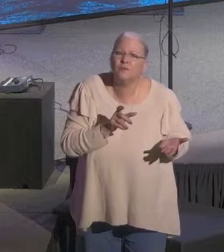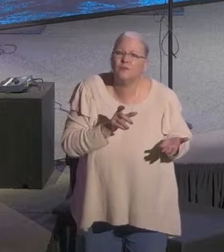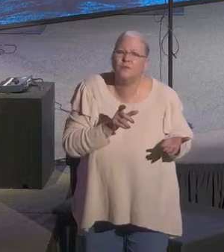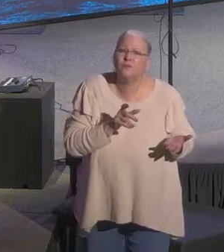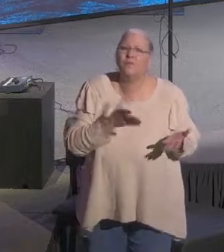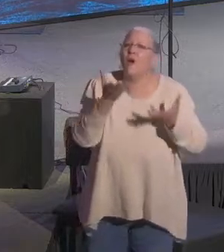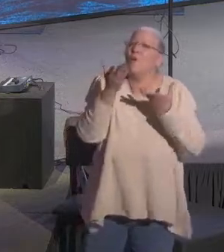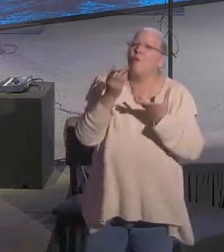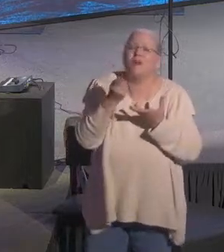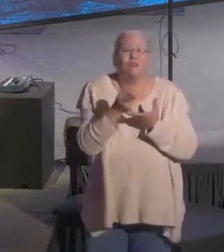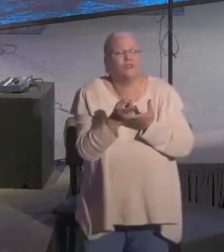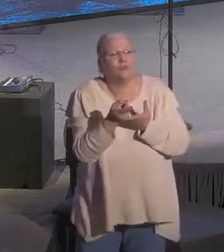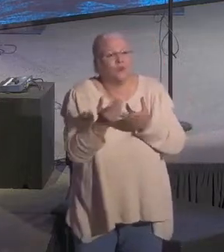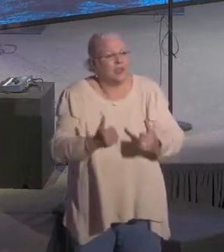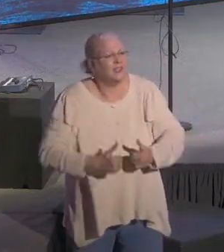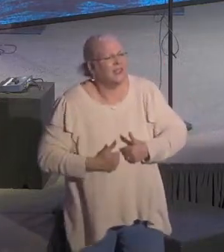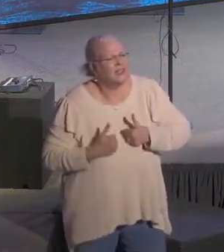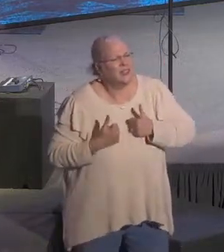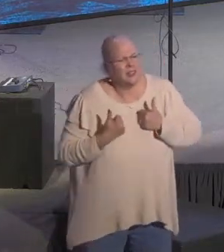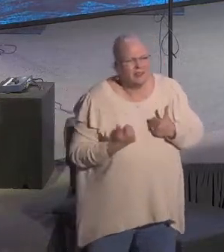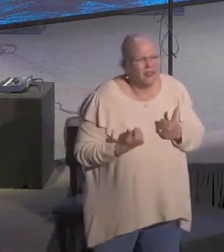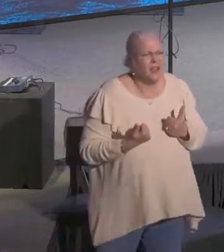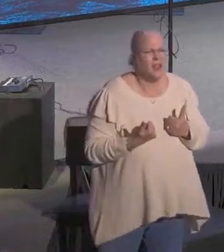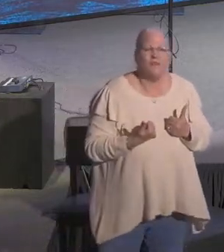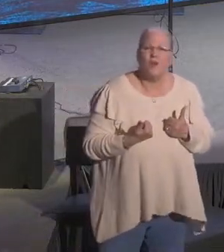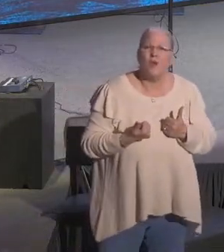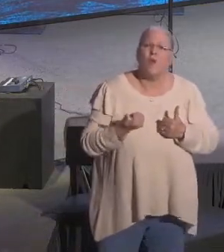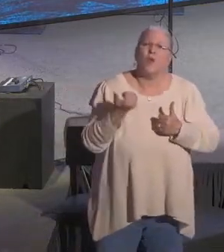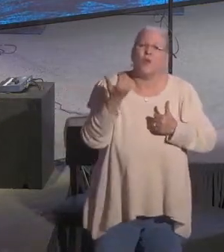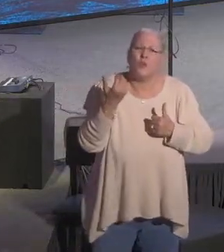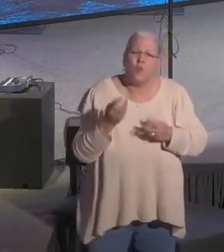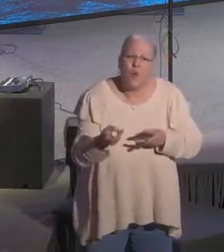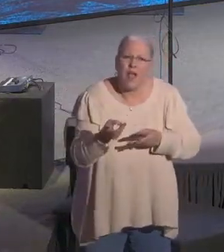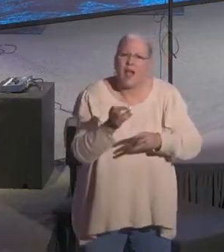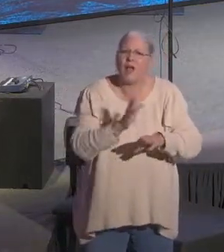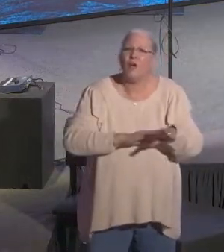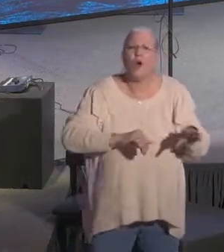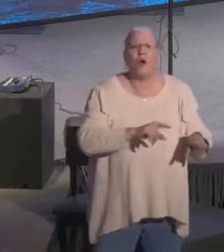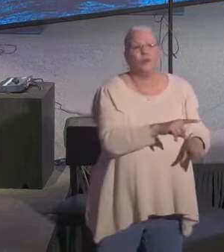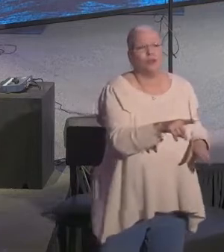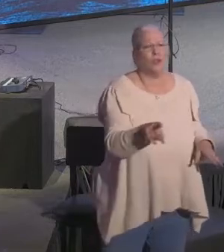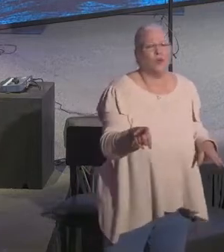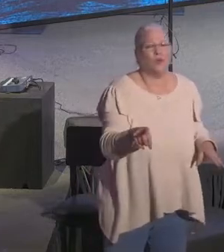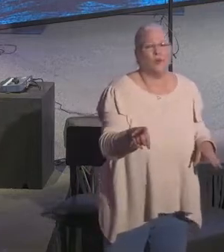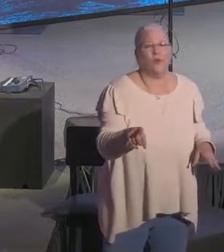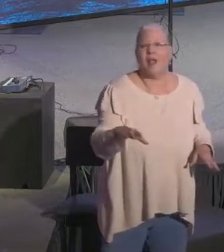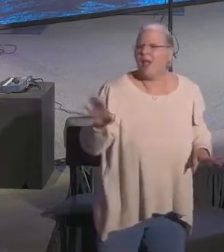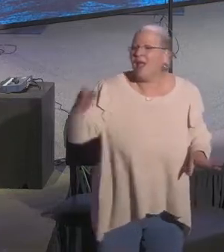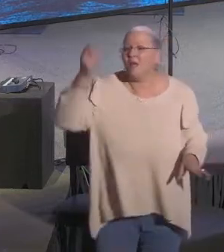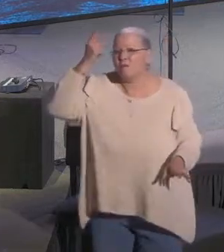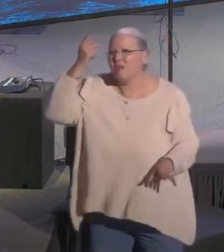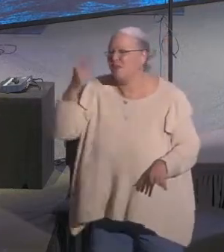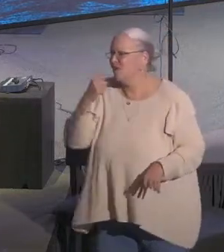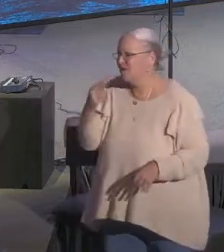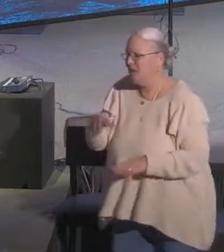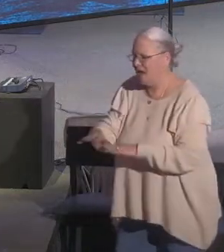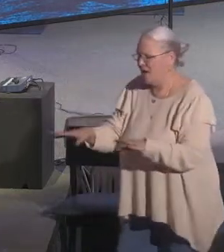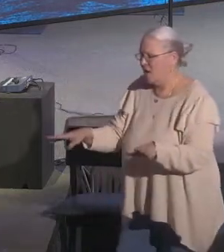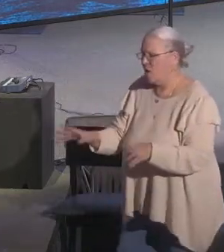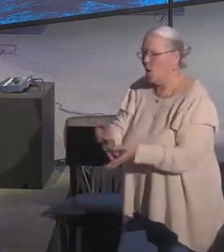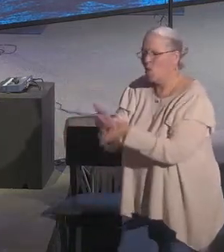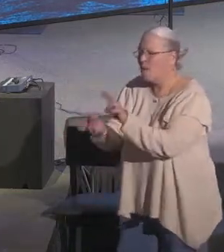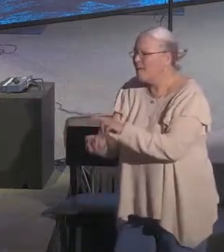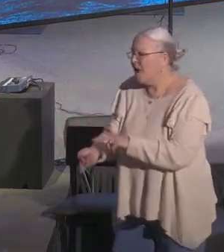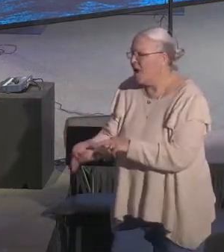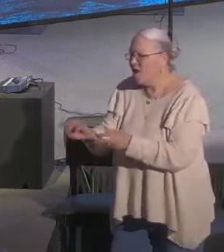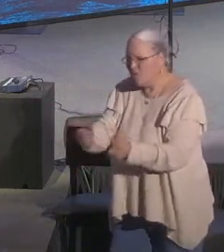Repent and be baptized, every one of you, in the name of Jesus Christ, for the forgiveness of your sins and you will receive the gift